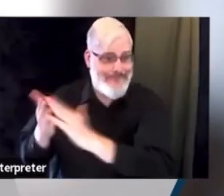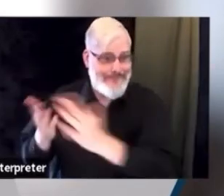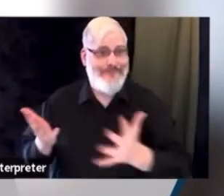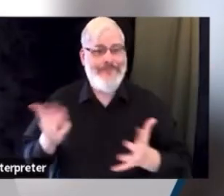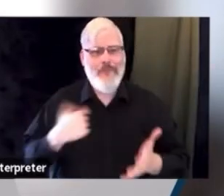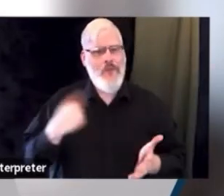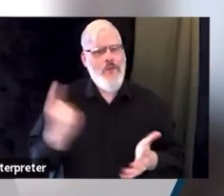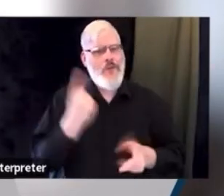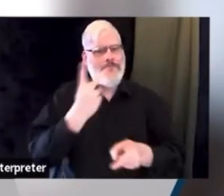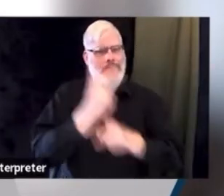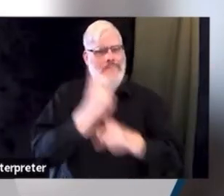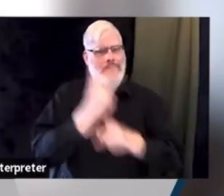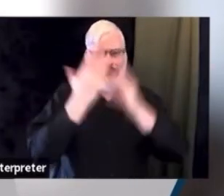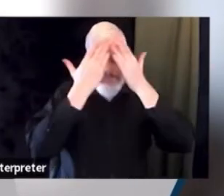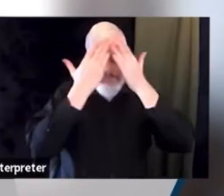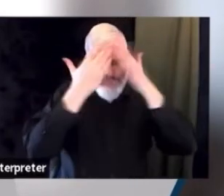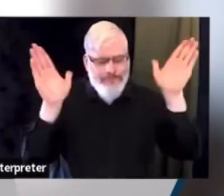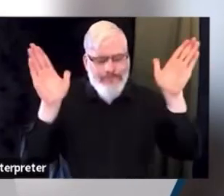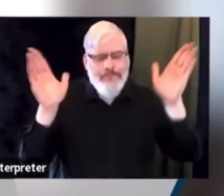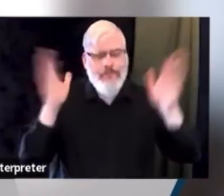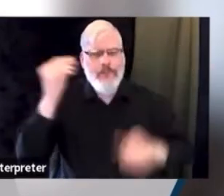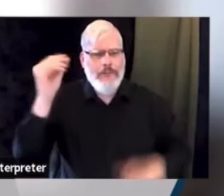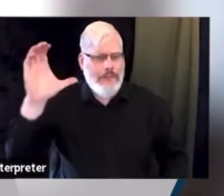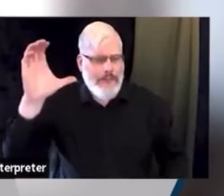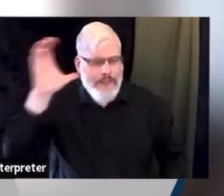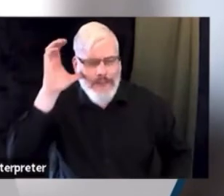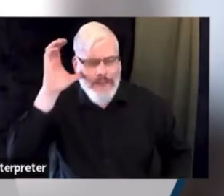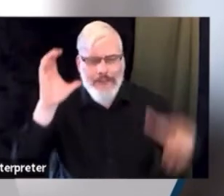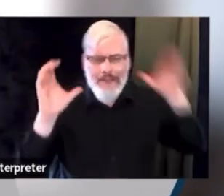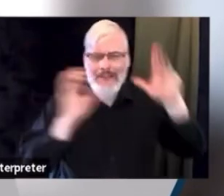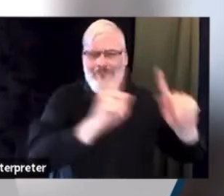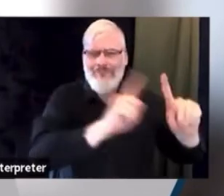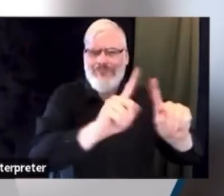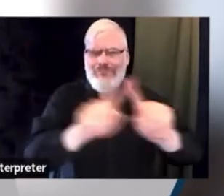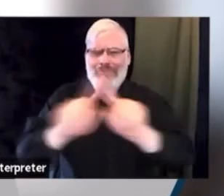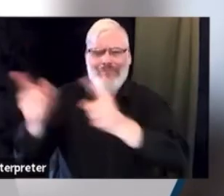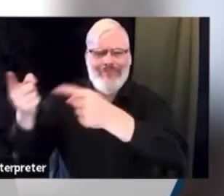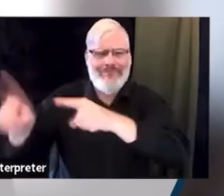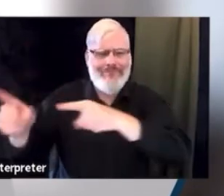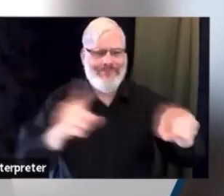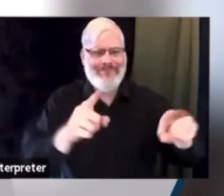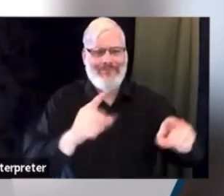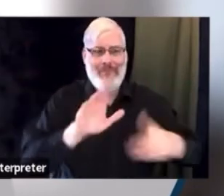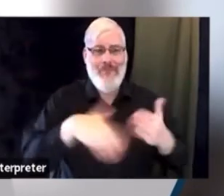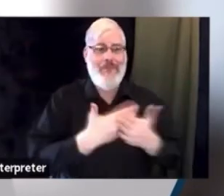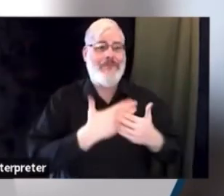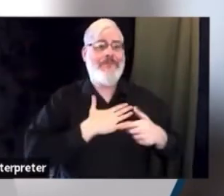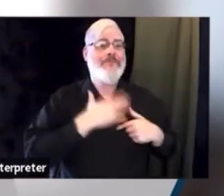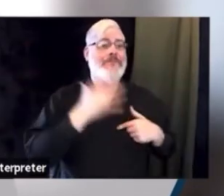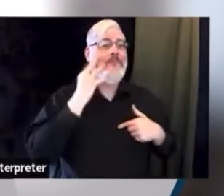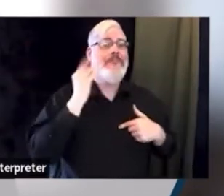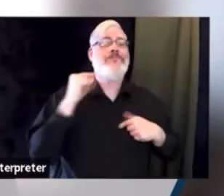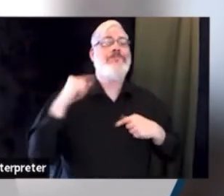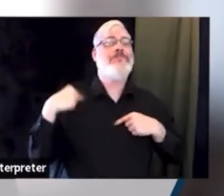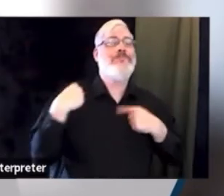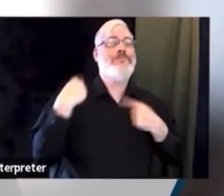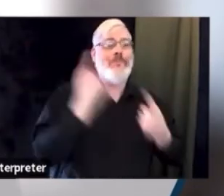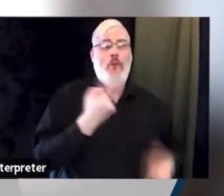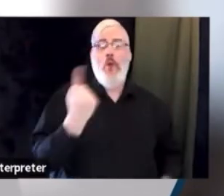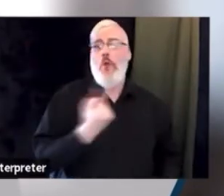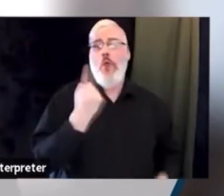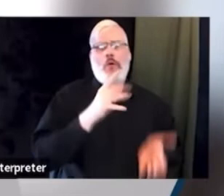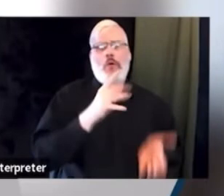from absolutely every experience that I've been through. And with each ongoing experience, I feel I'm able to apply those learning